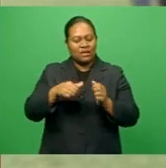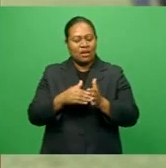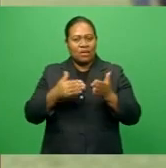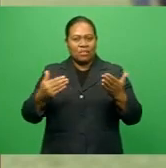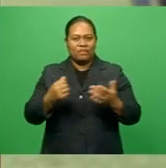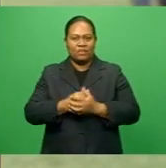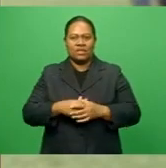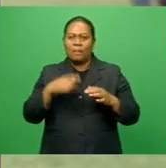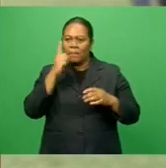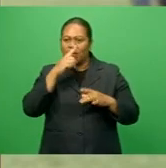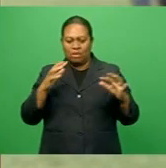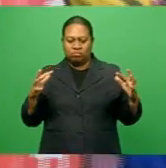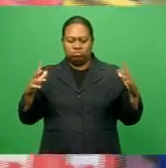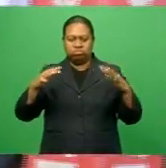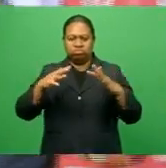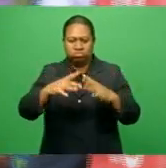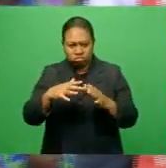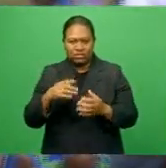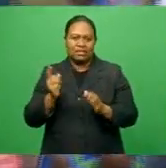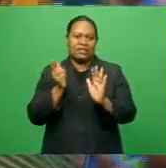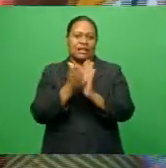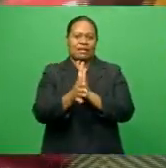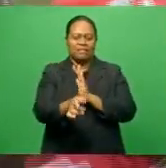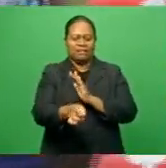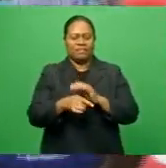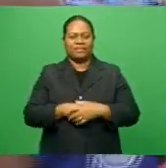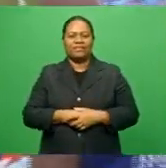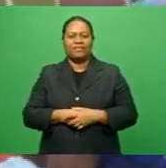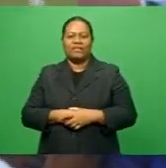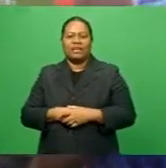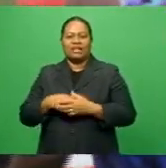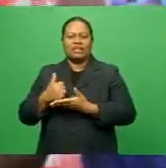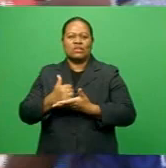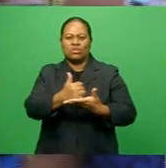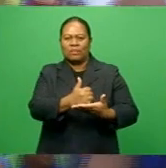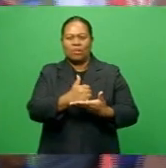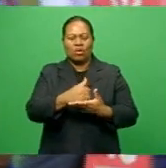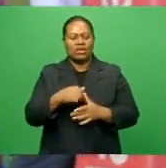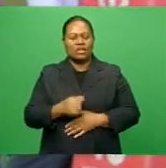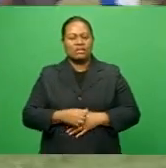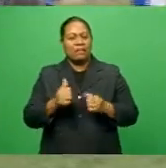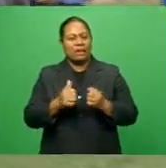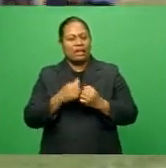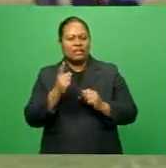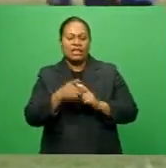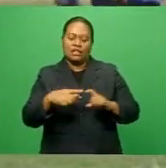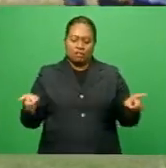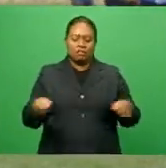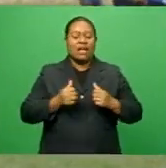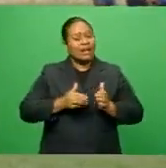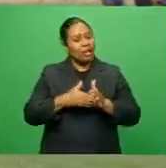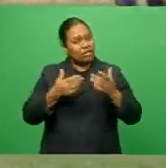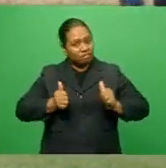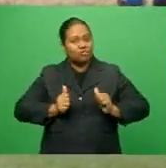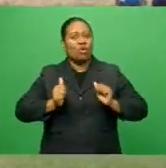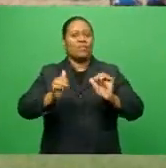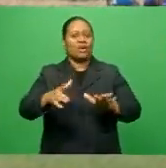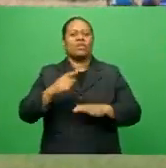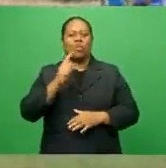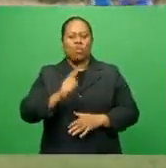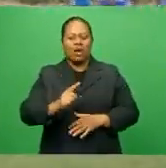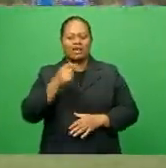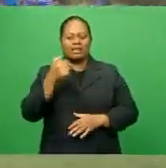of teams and supporters. Association Vice President Sabinadabodha says they've completed 165